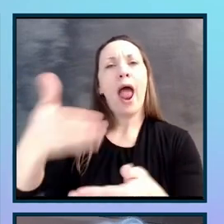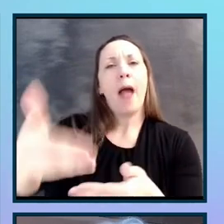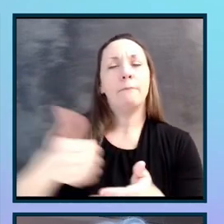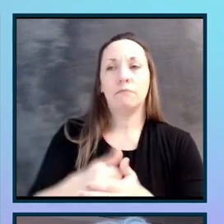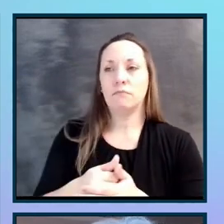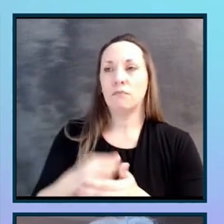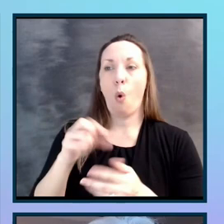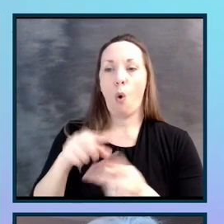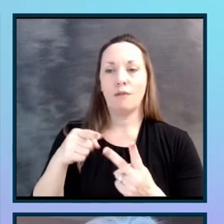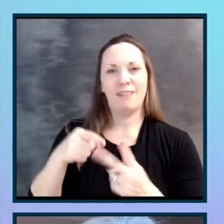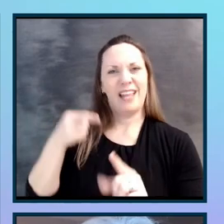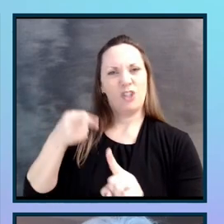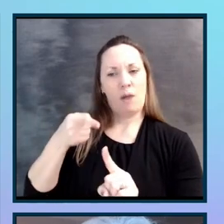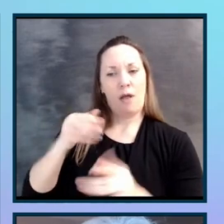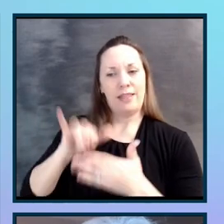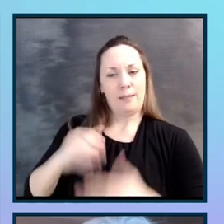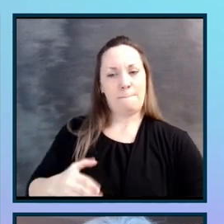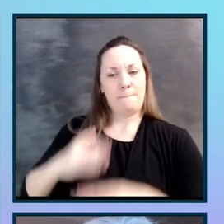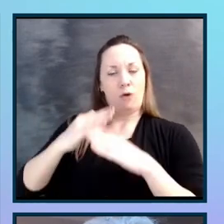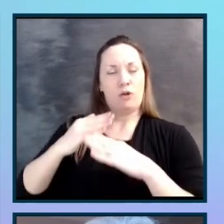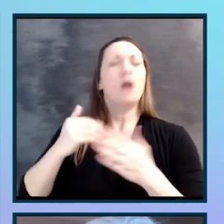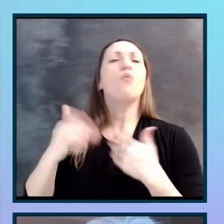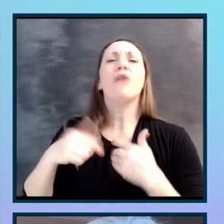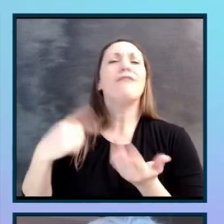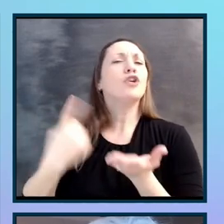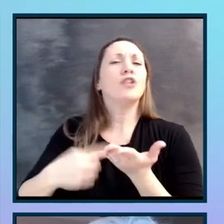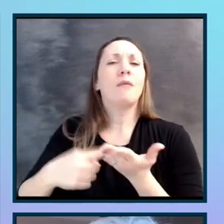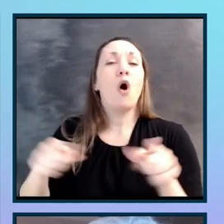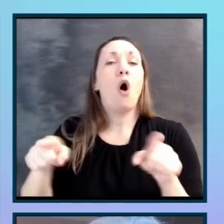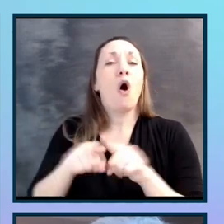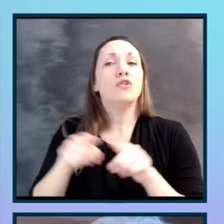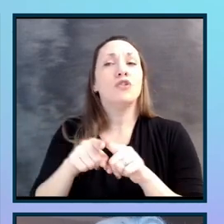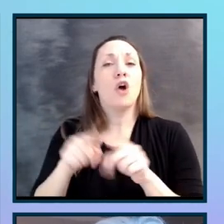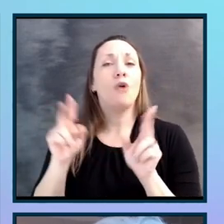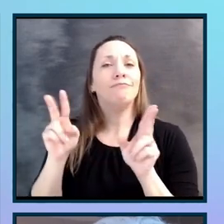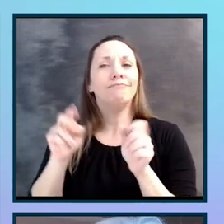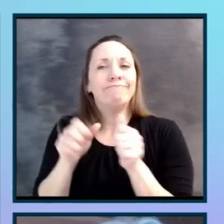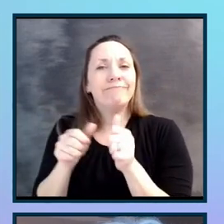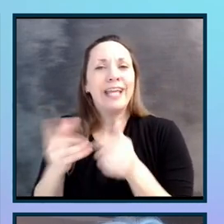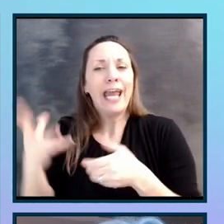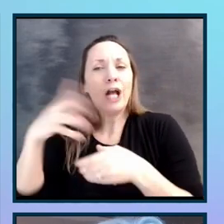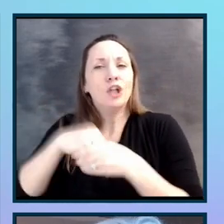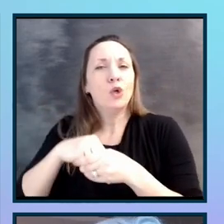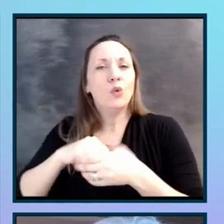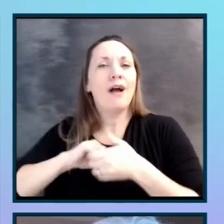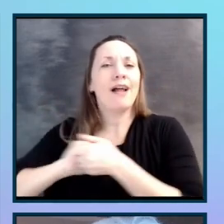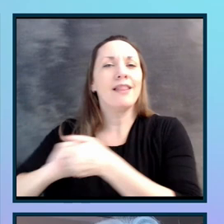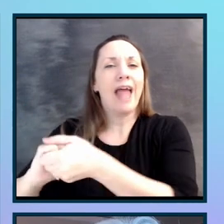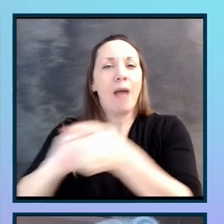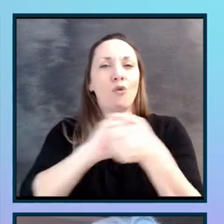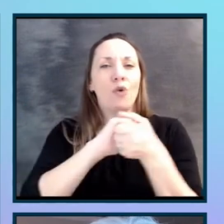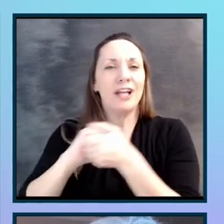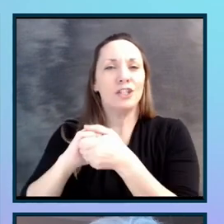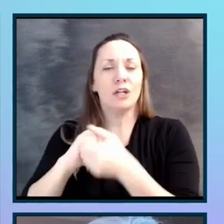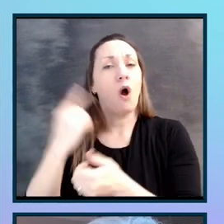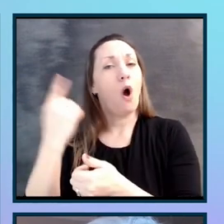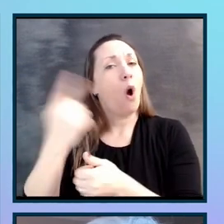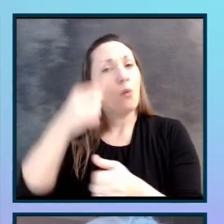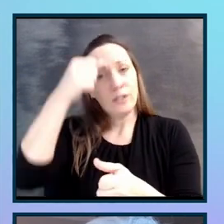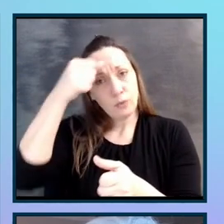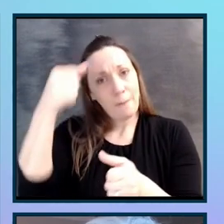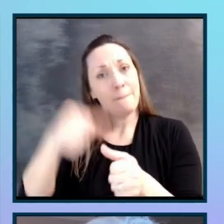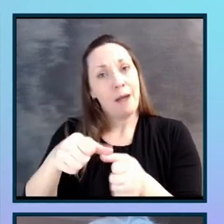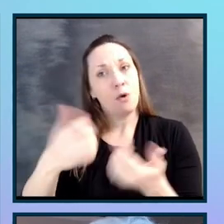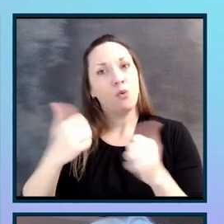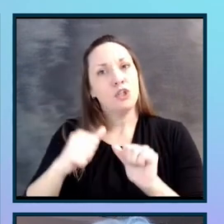about, plus the subtext of collaboration. We can never forget that we're trying to work